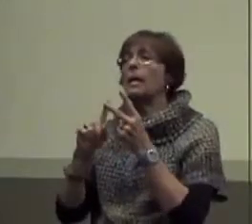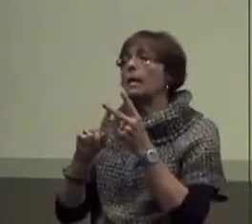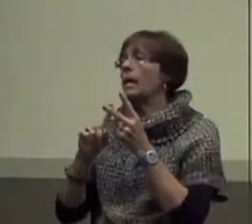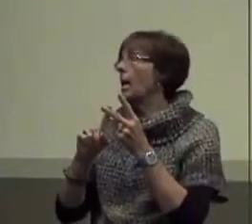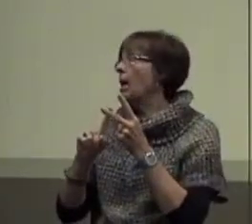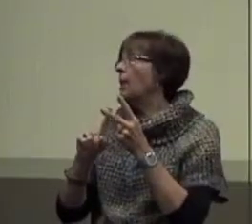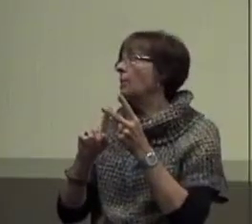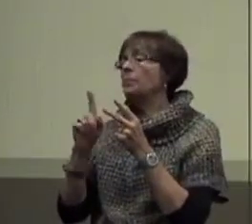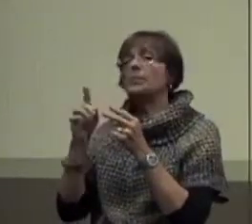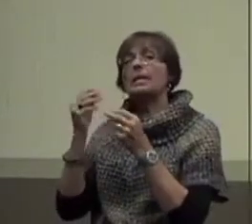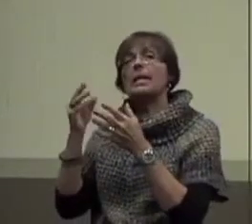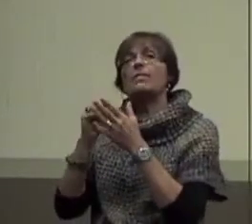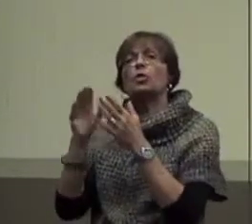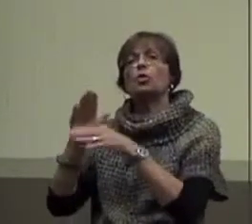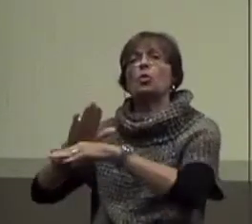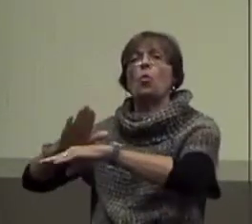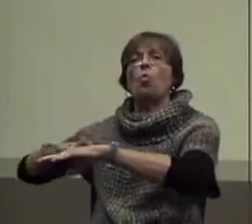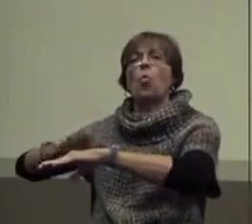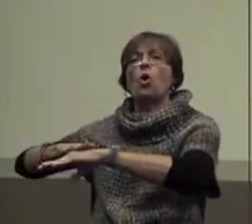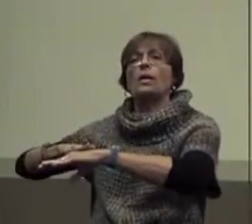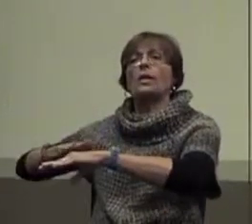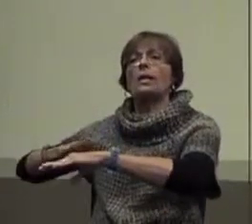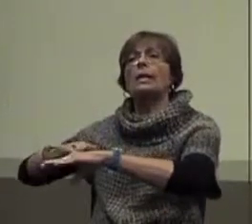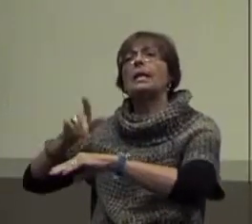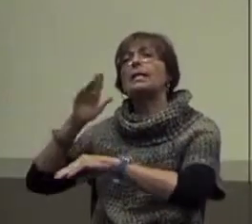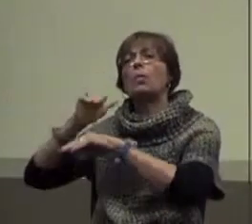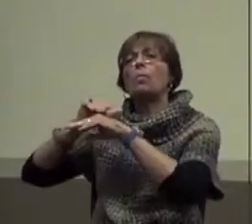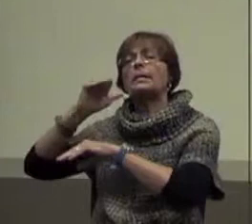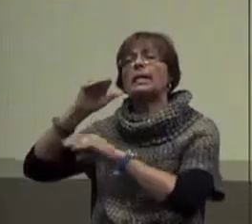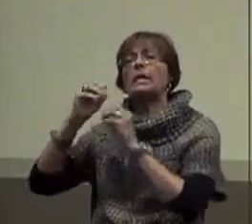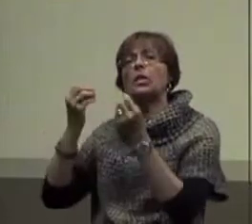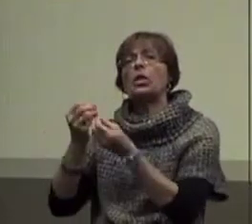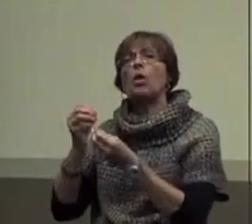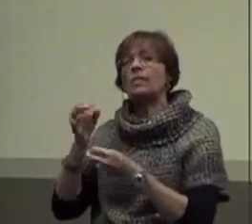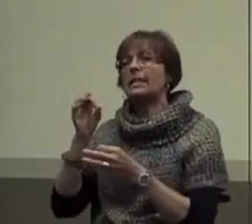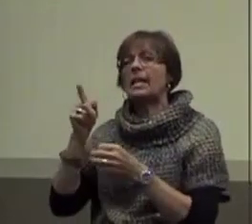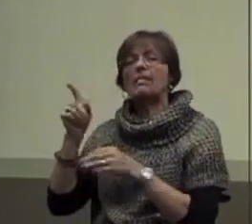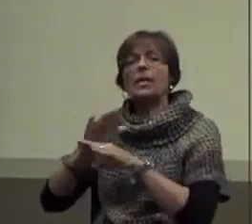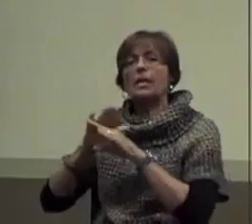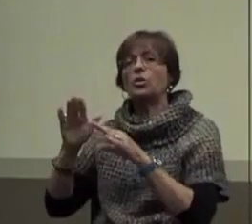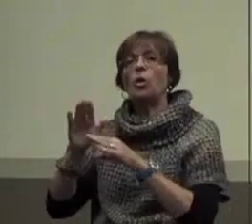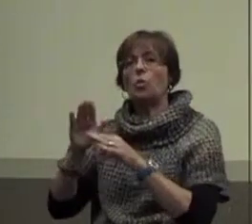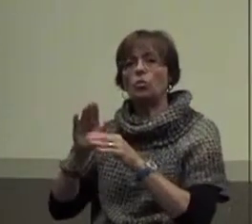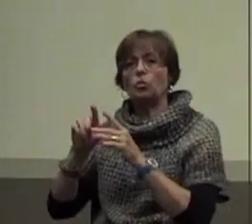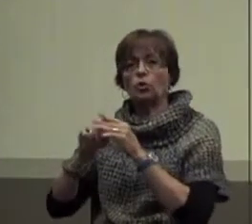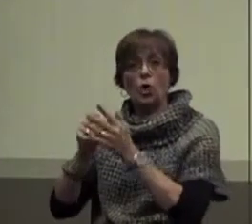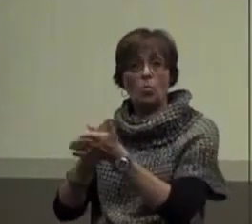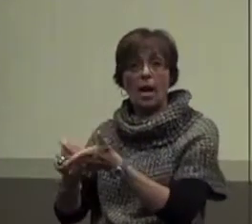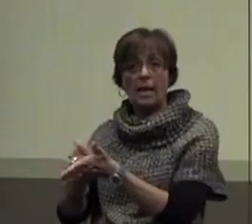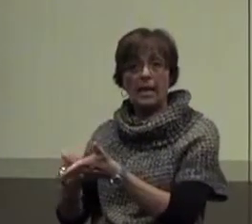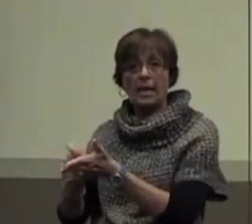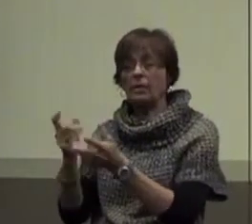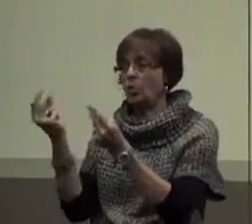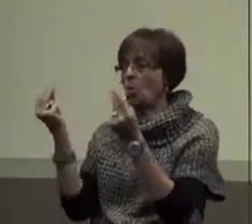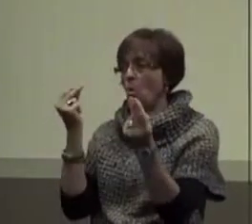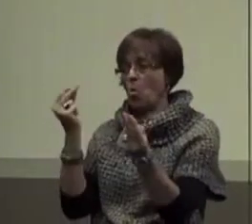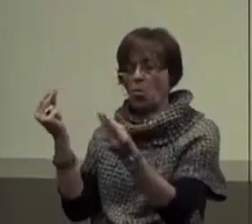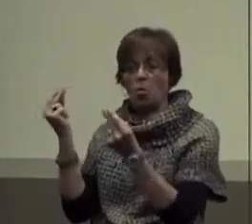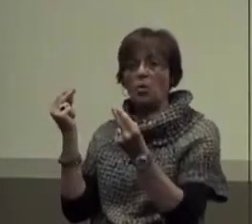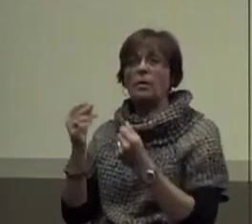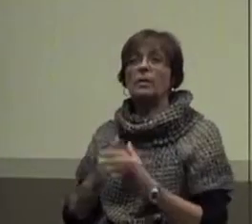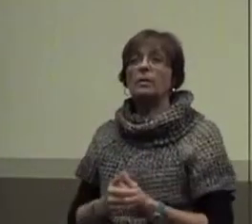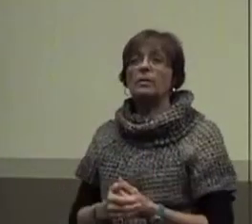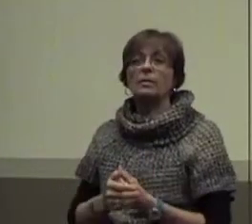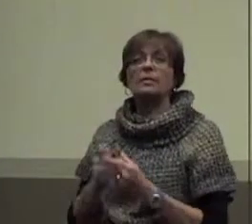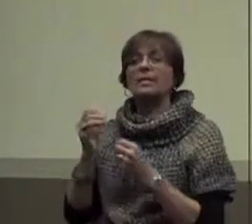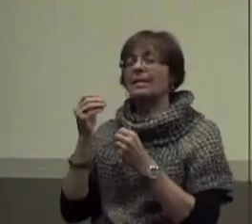Give the student a warning that they will be sent to the office if they don't get writing. No. No. Gives